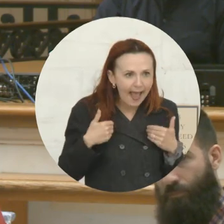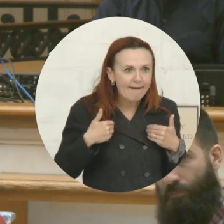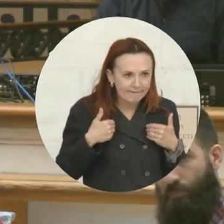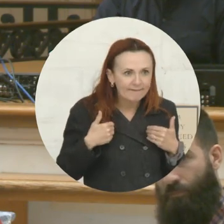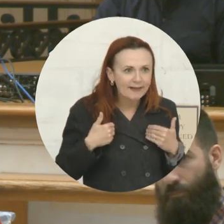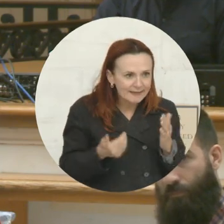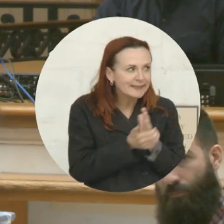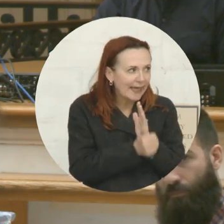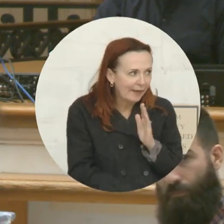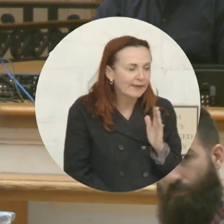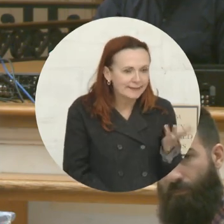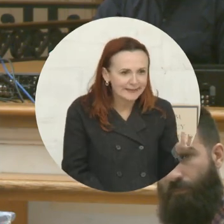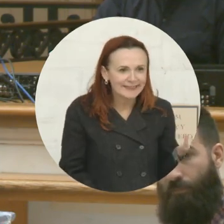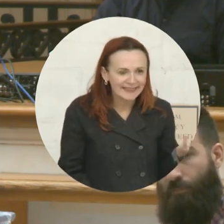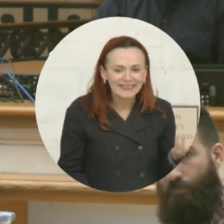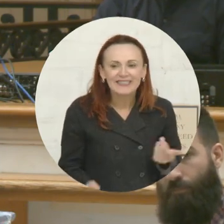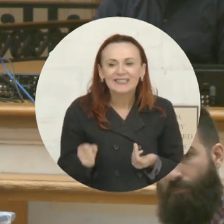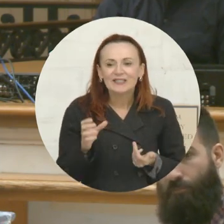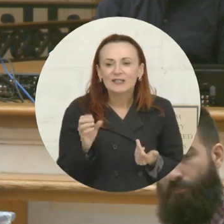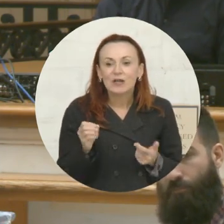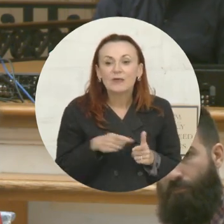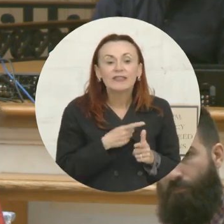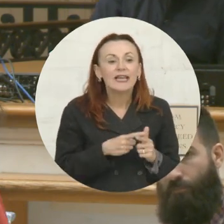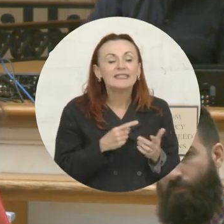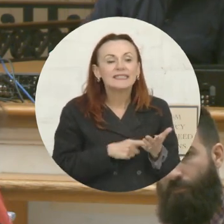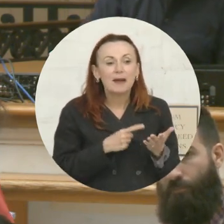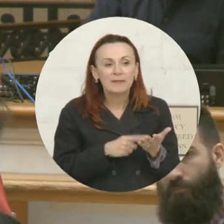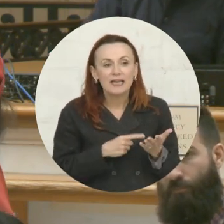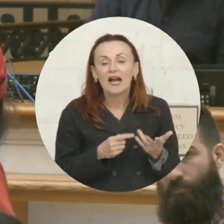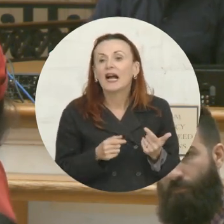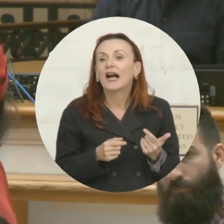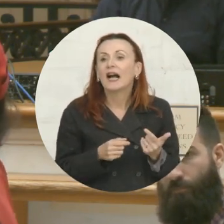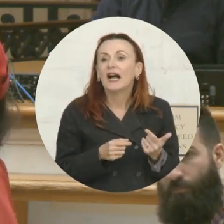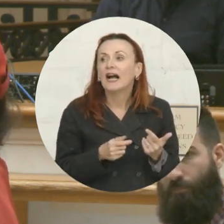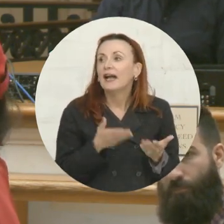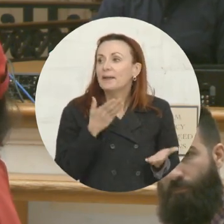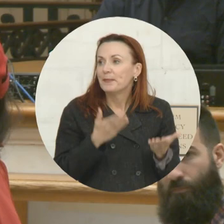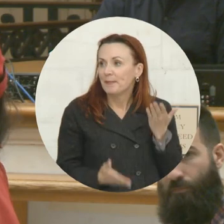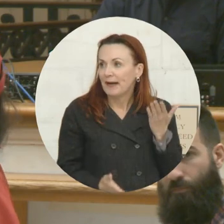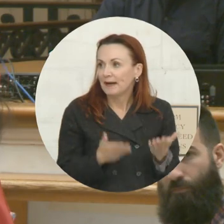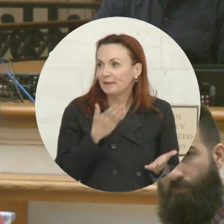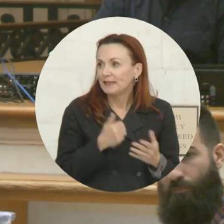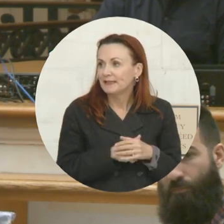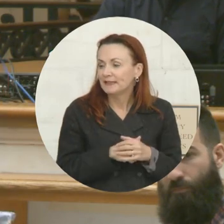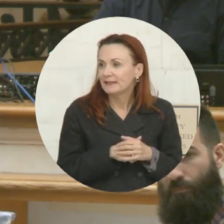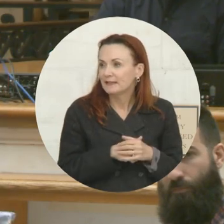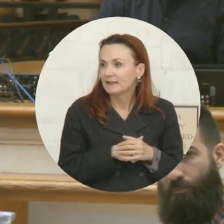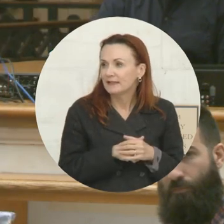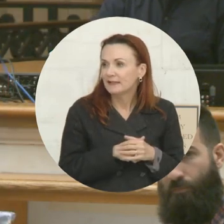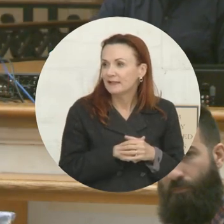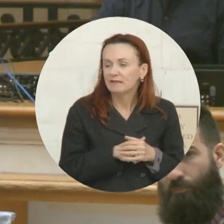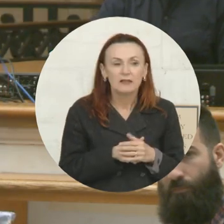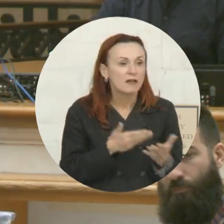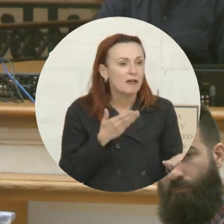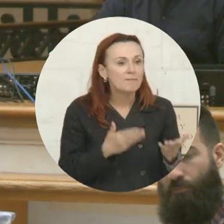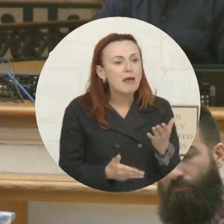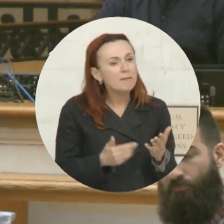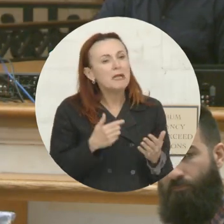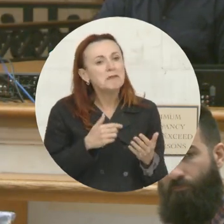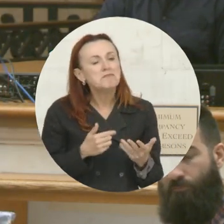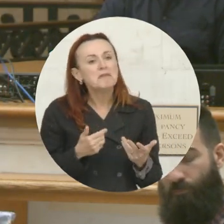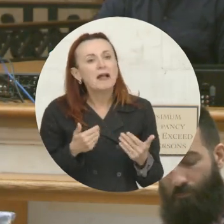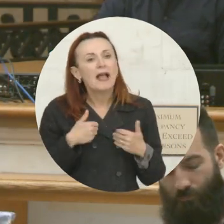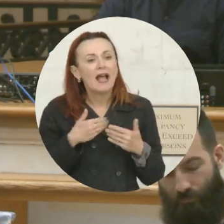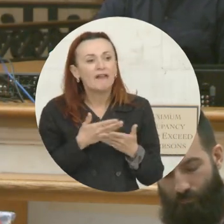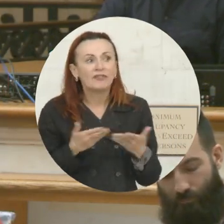You do have something. And then sometimes you might be, you know, not capable of doing a lot of things. You're sitting